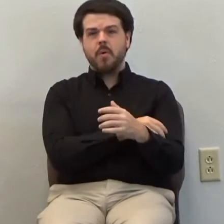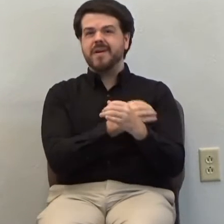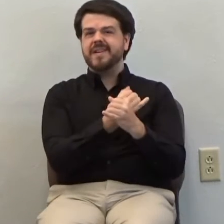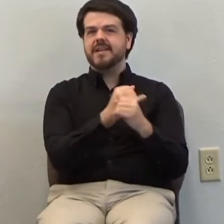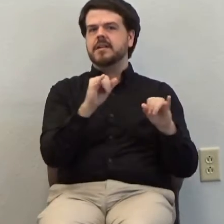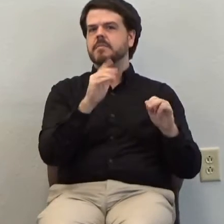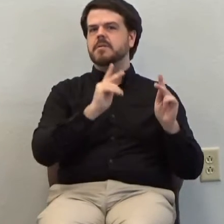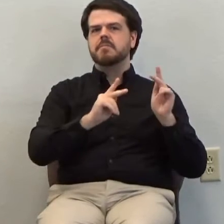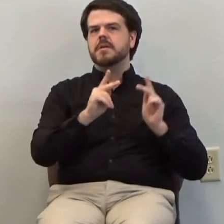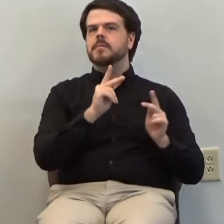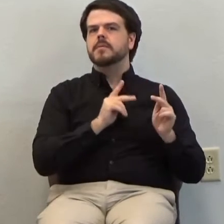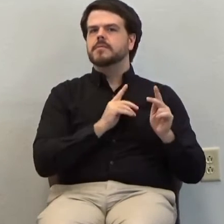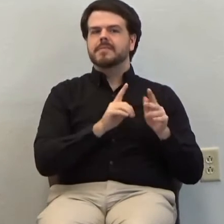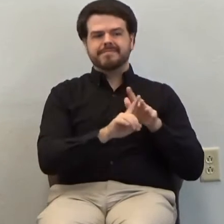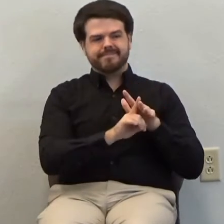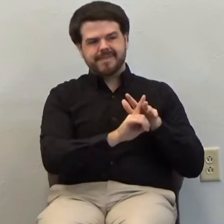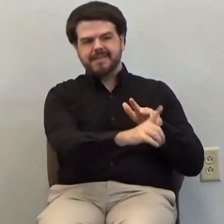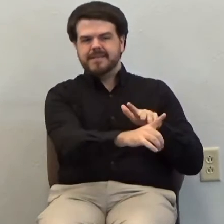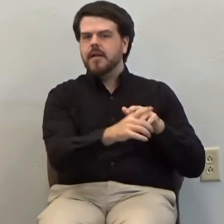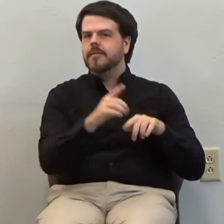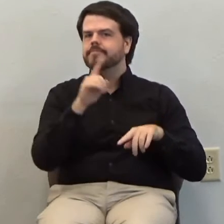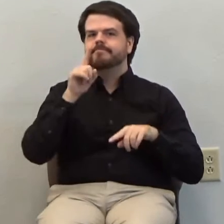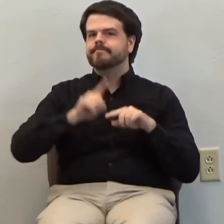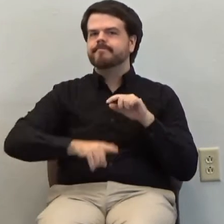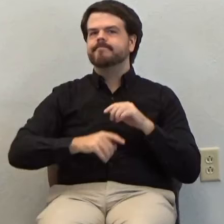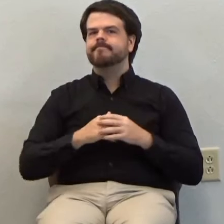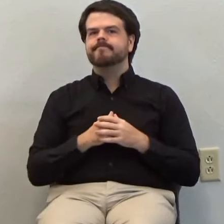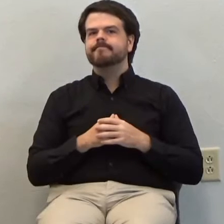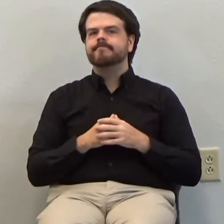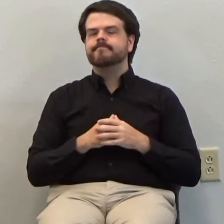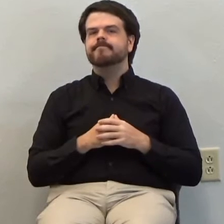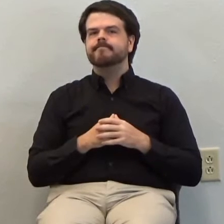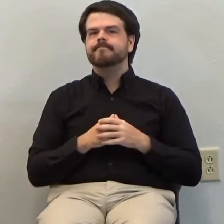cannot escape Him.